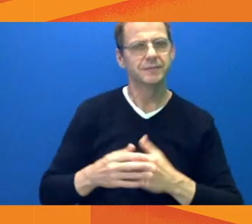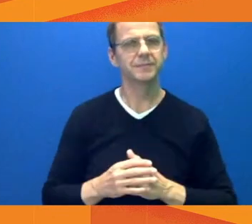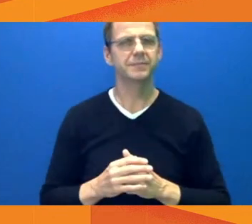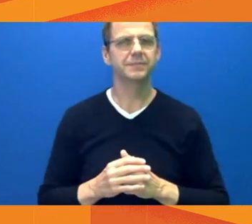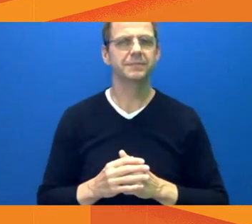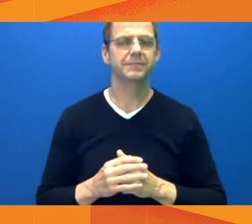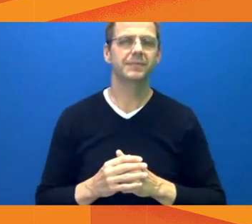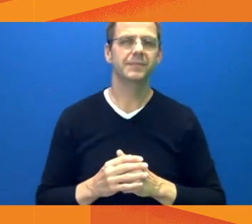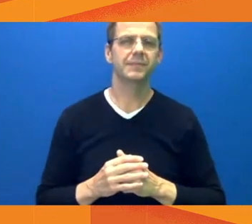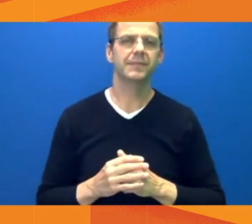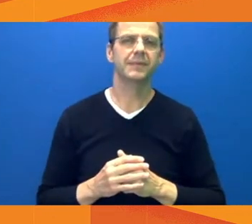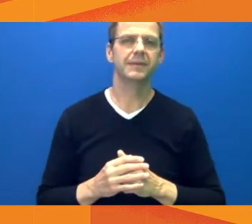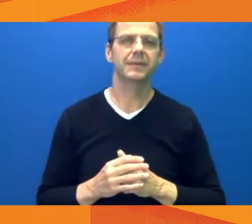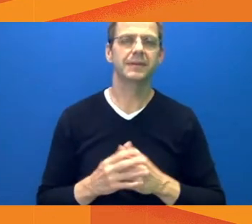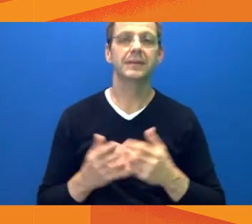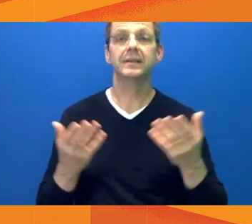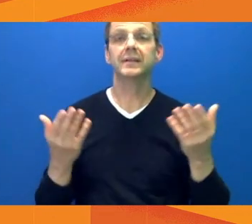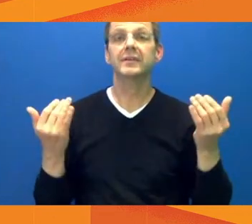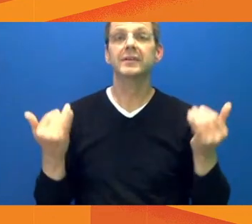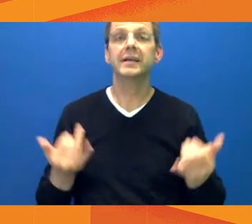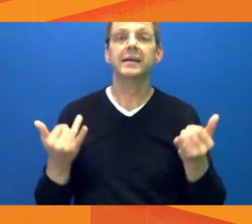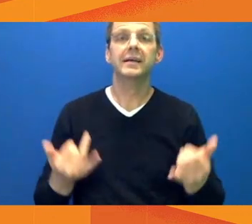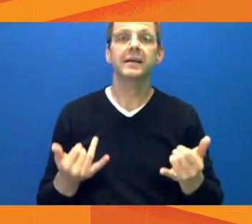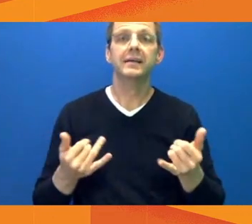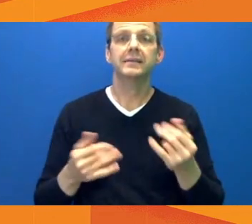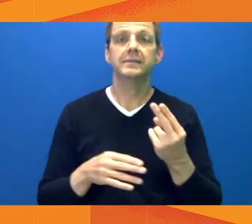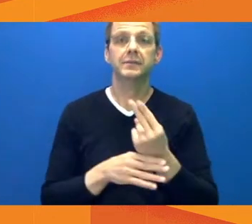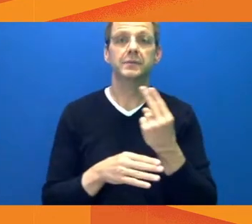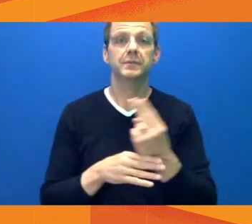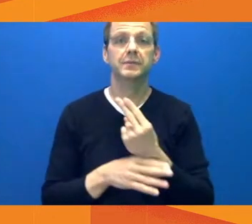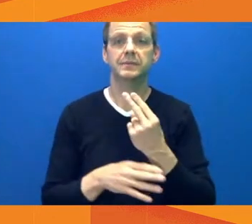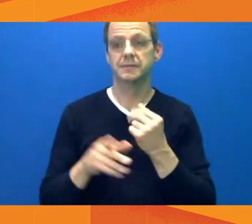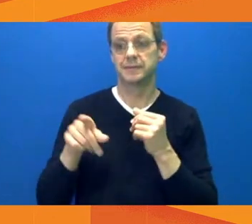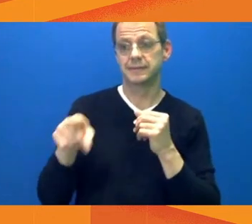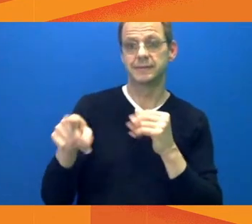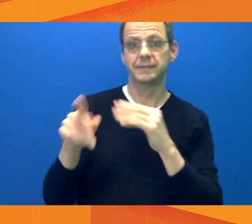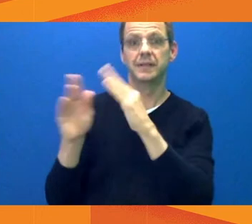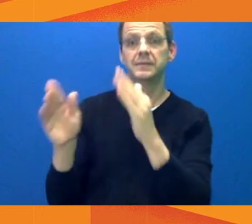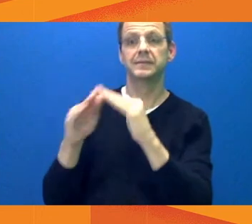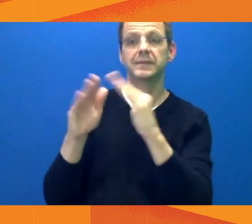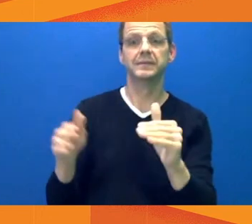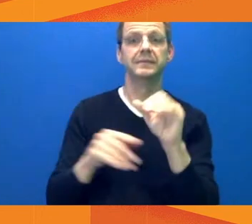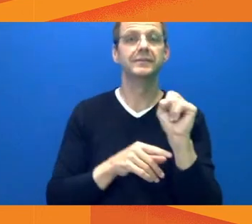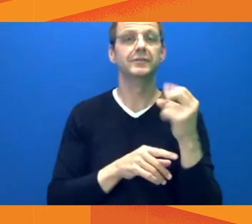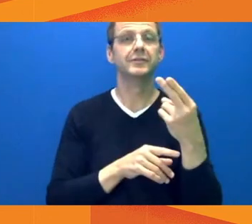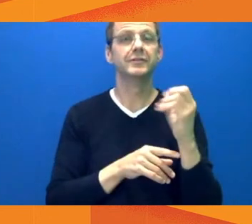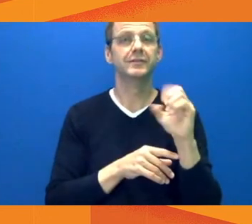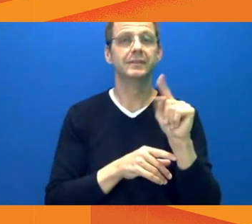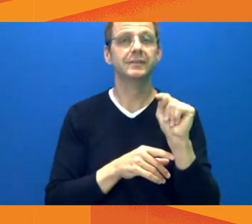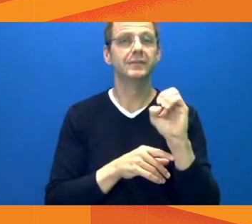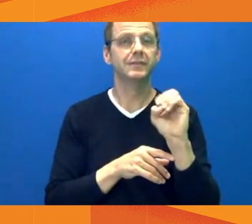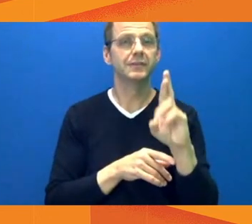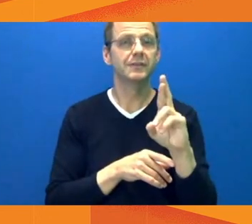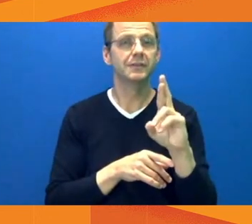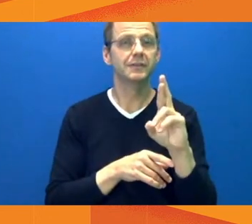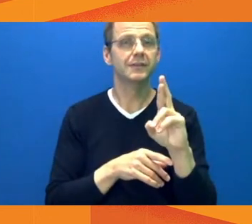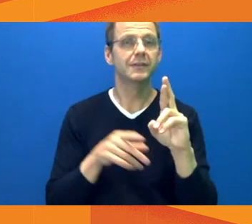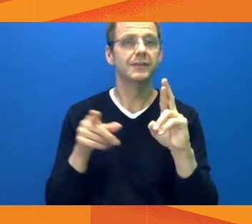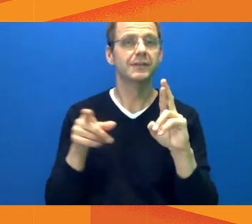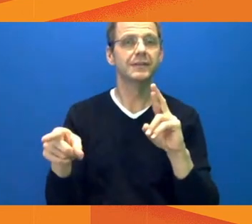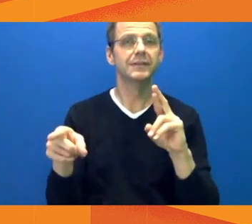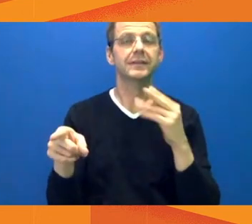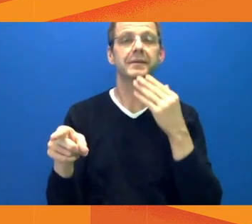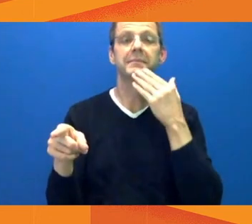supportive housing. And so, we will continue to advocate hard to the provincial government for the supports we need to end homelessness in this community.